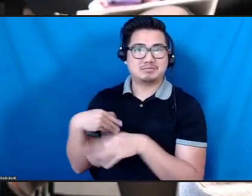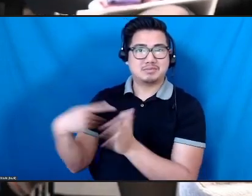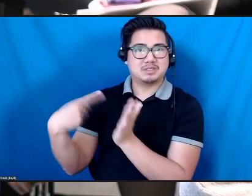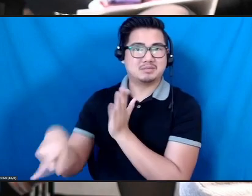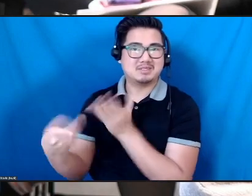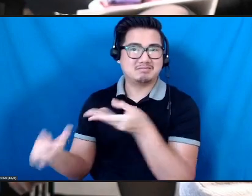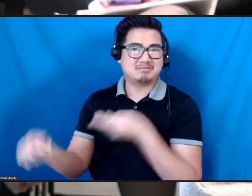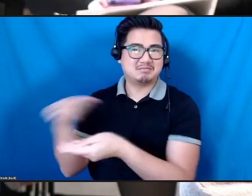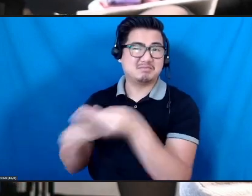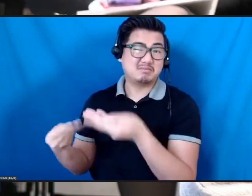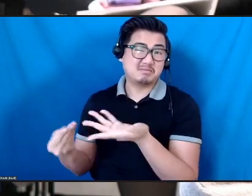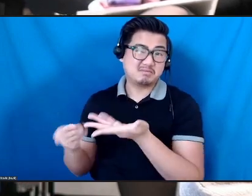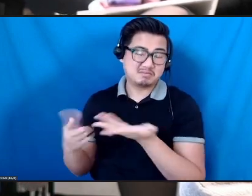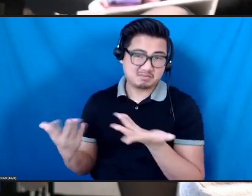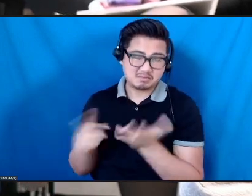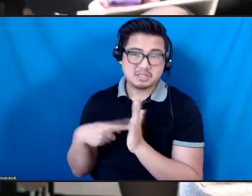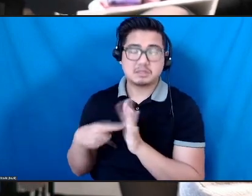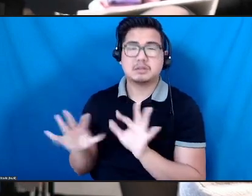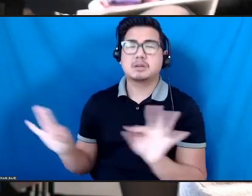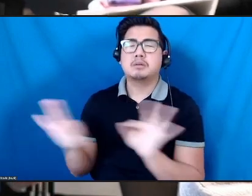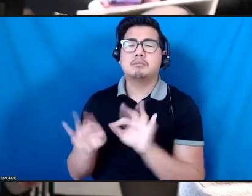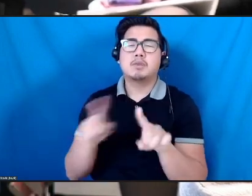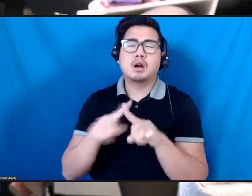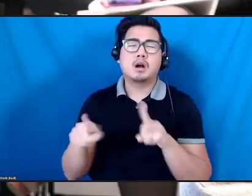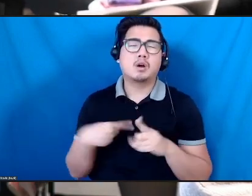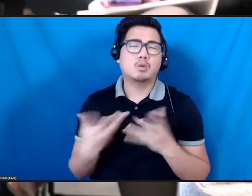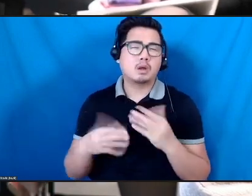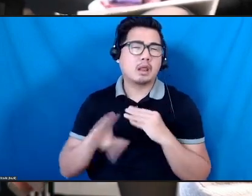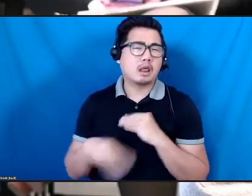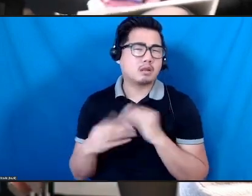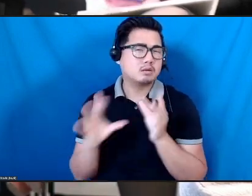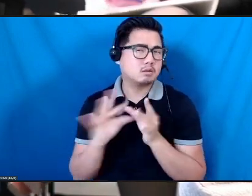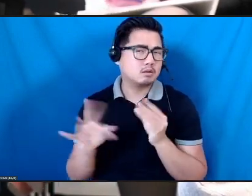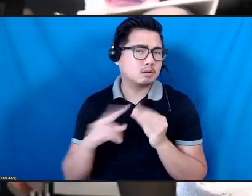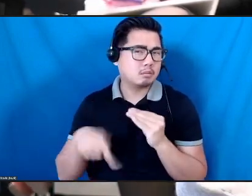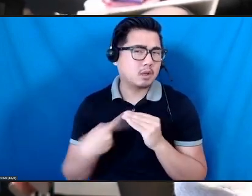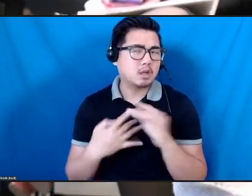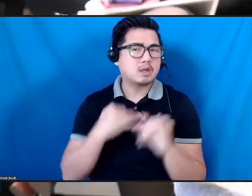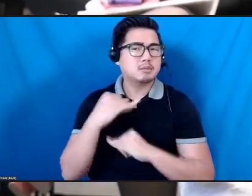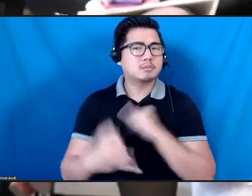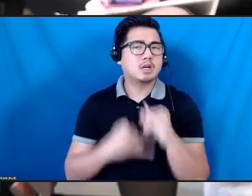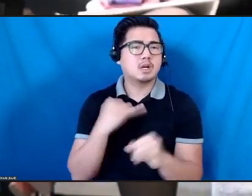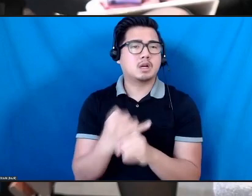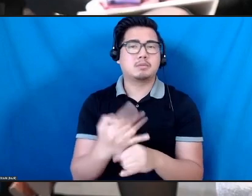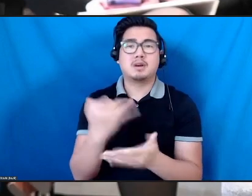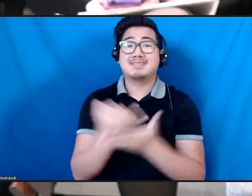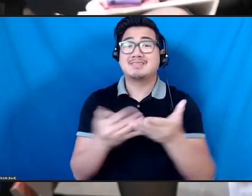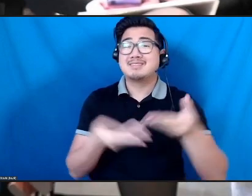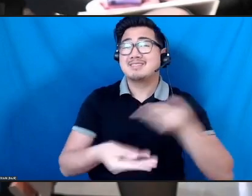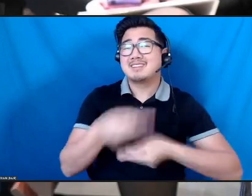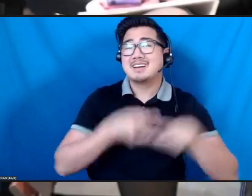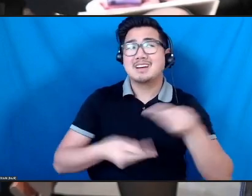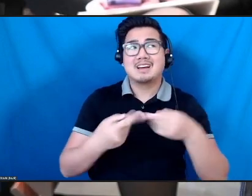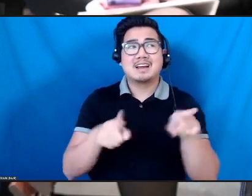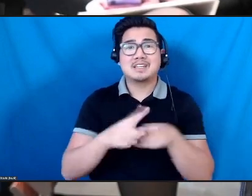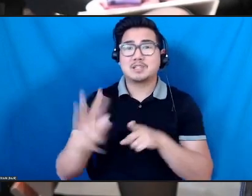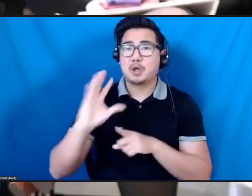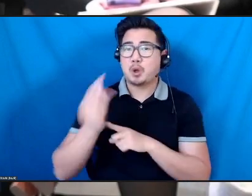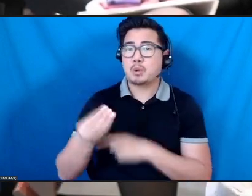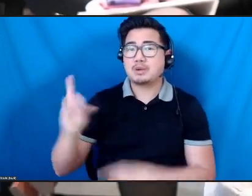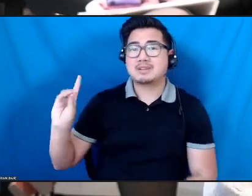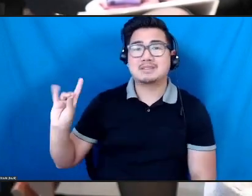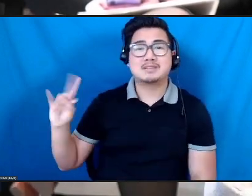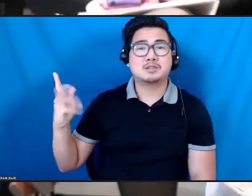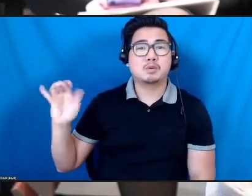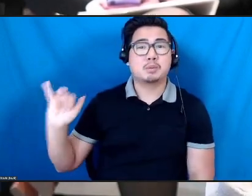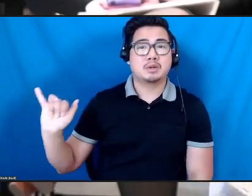like to add in the international piece here, you know, thinking about international arts exchange as a form of cultural diplomacy, a form of